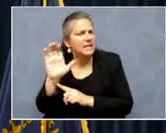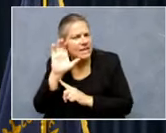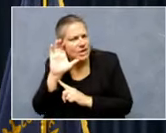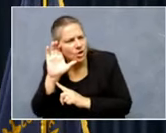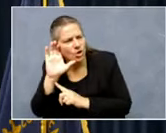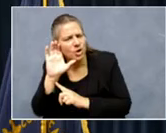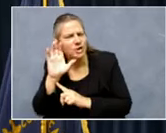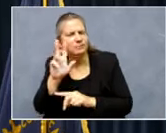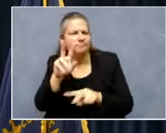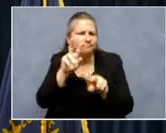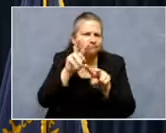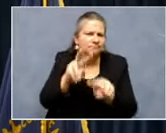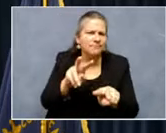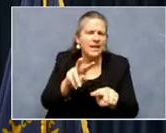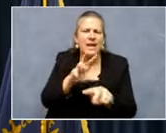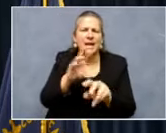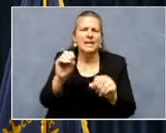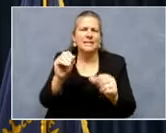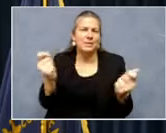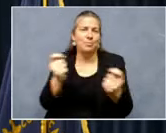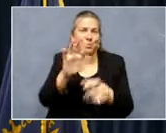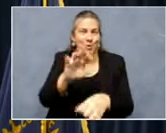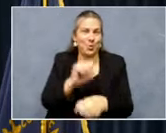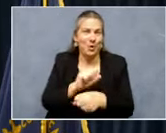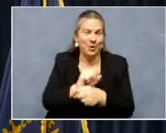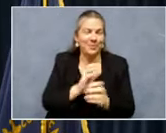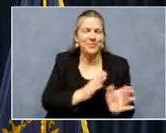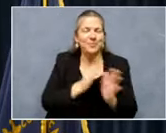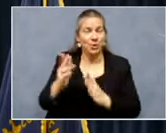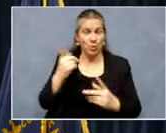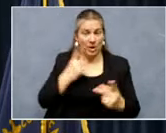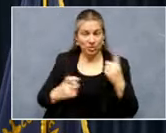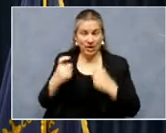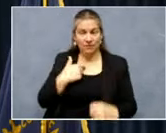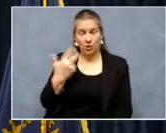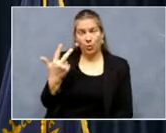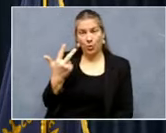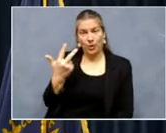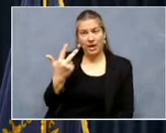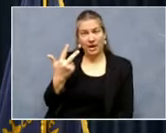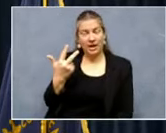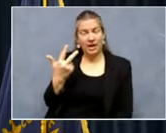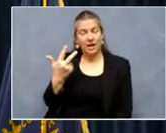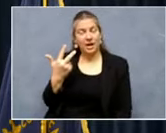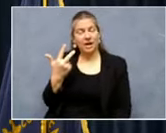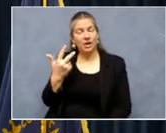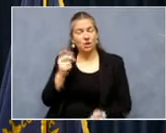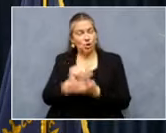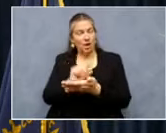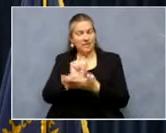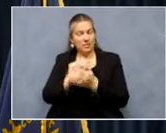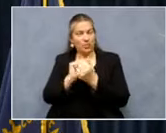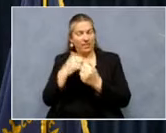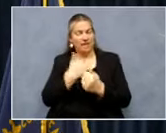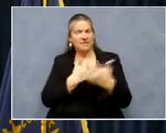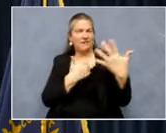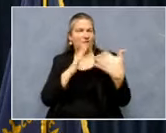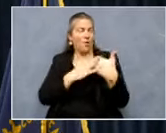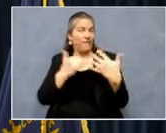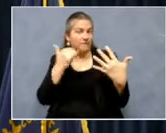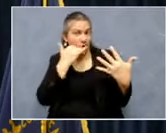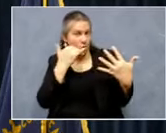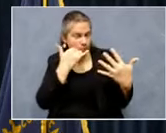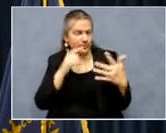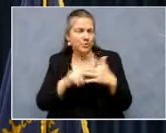that work. All right, we'll move to questions. We have three journalists here with us, about five on the phone. Uh, we'll start